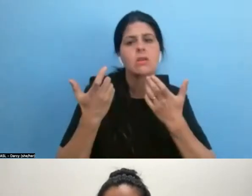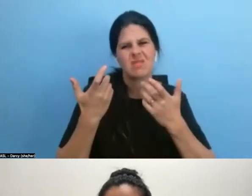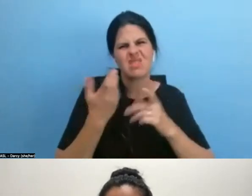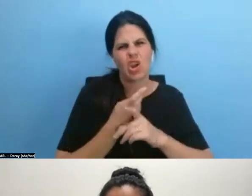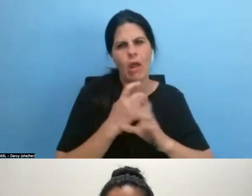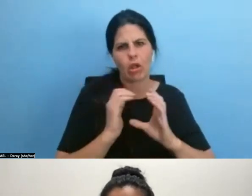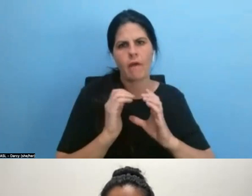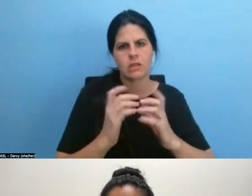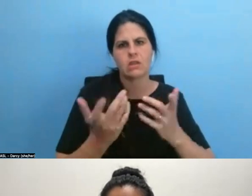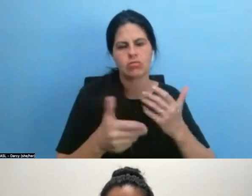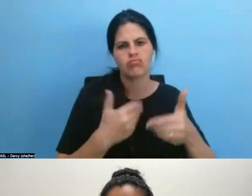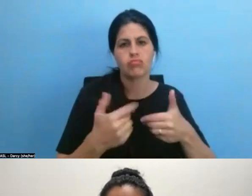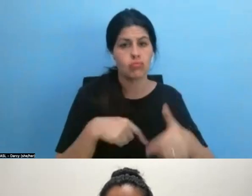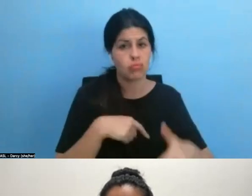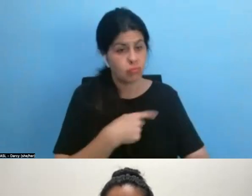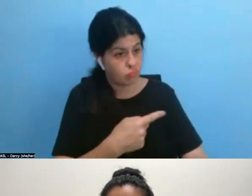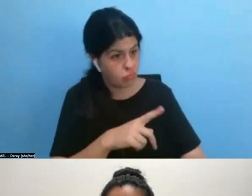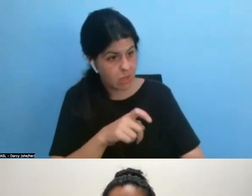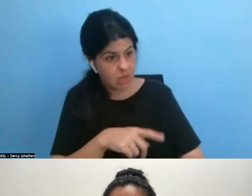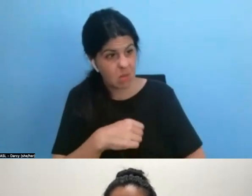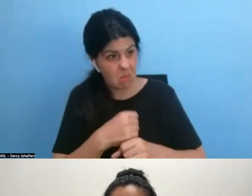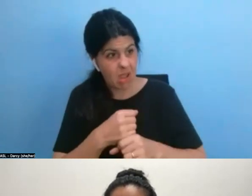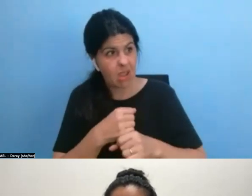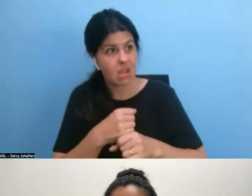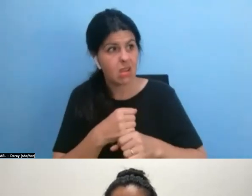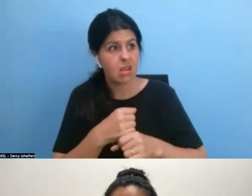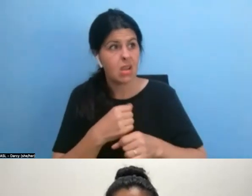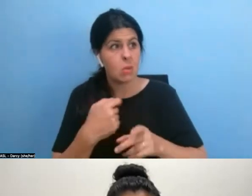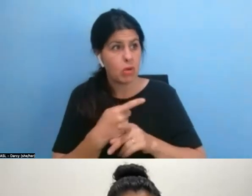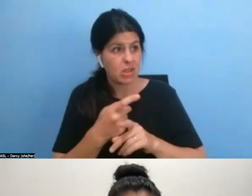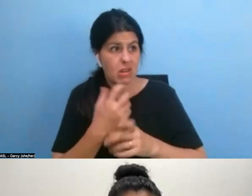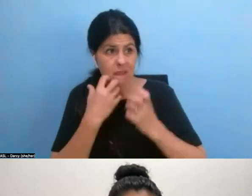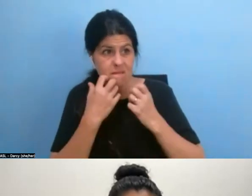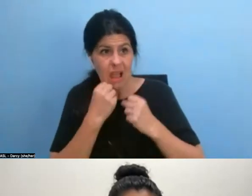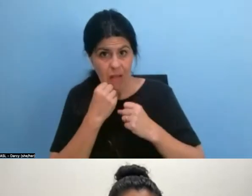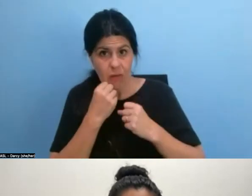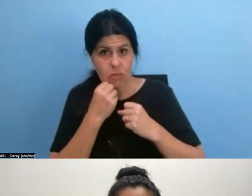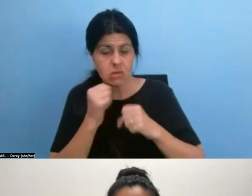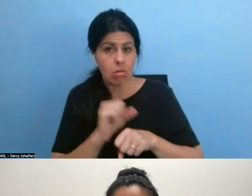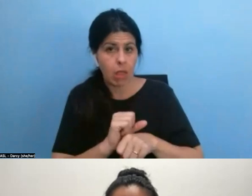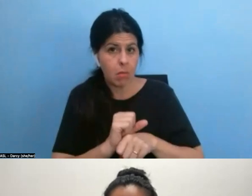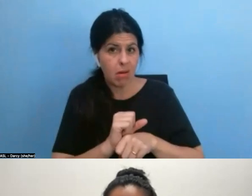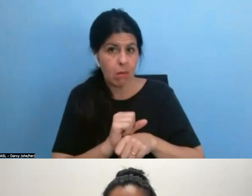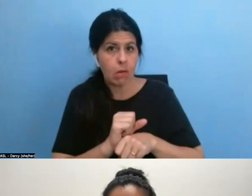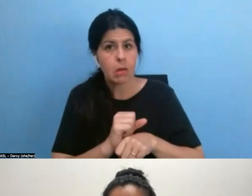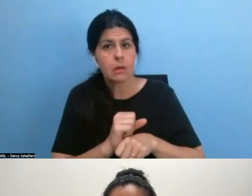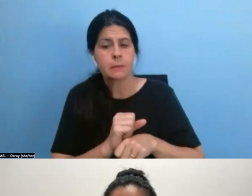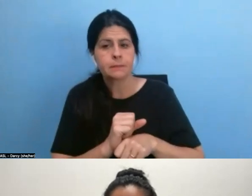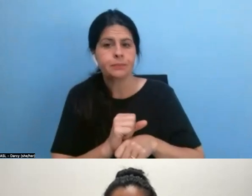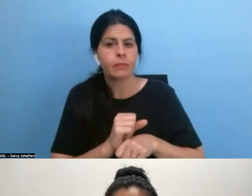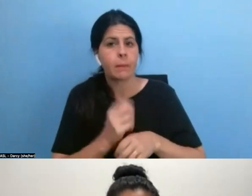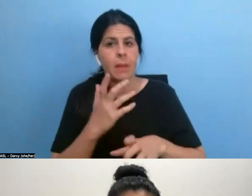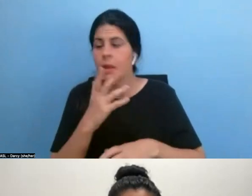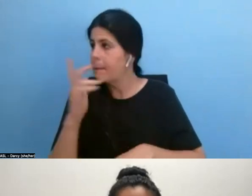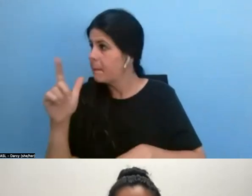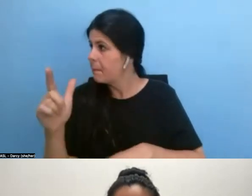production that values labor in this way? I assume because there is the potential of getting money, but the director is feeling